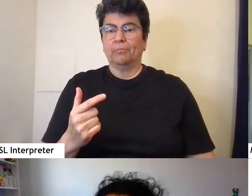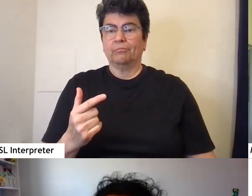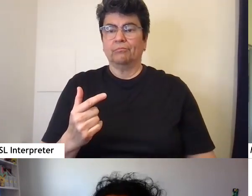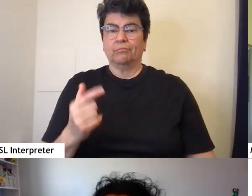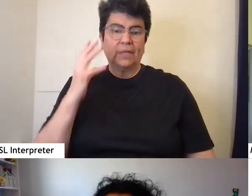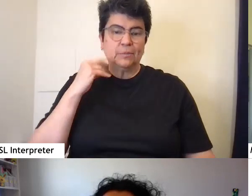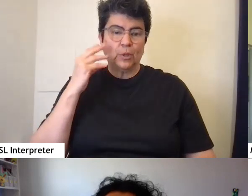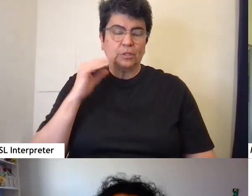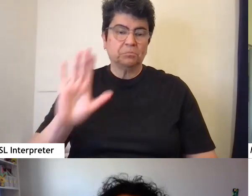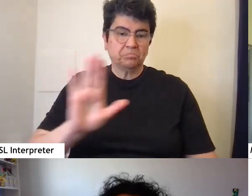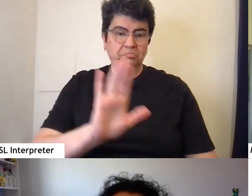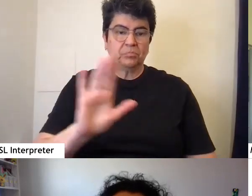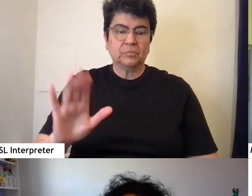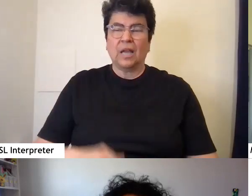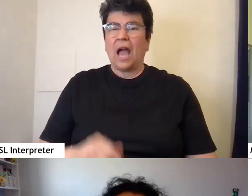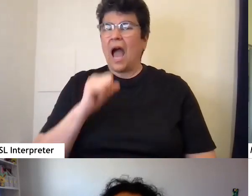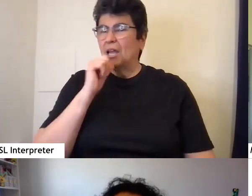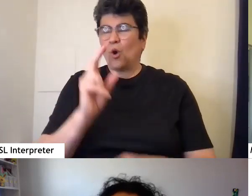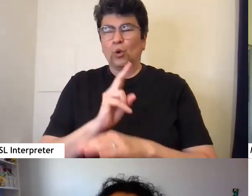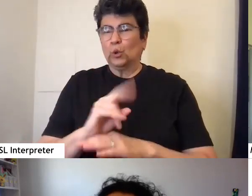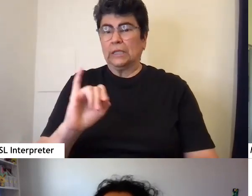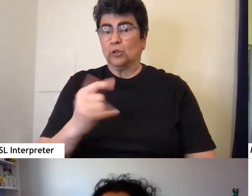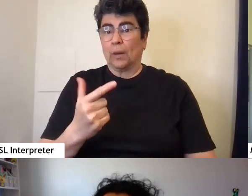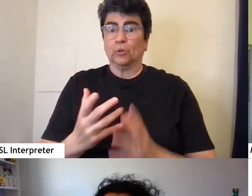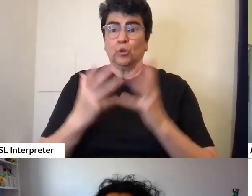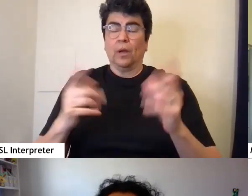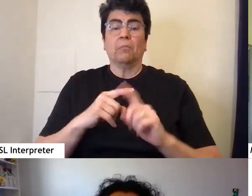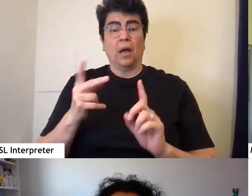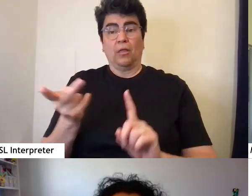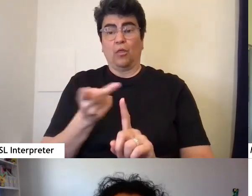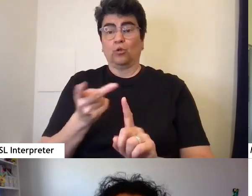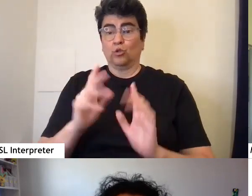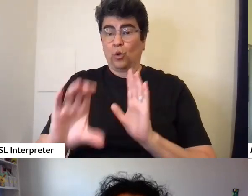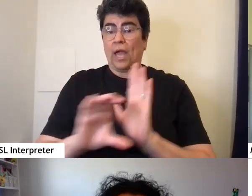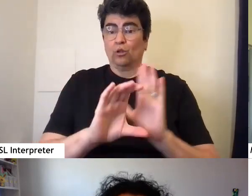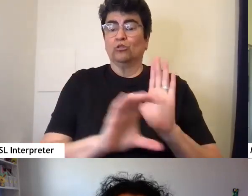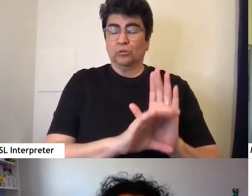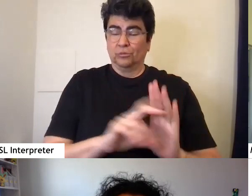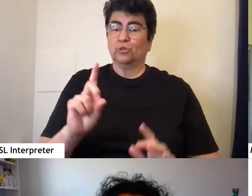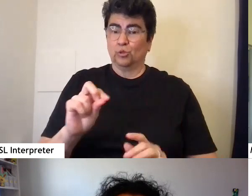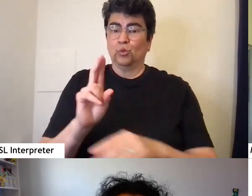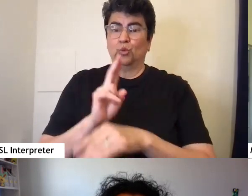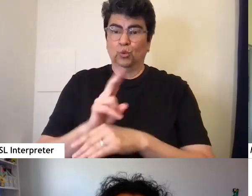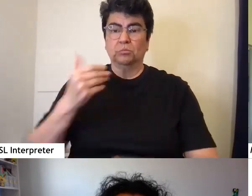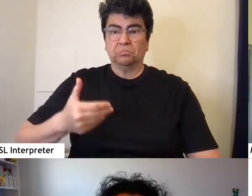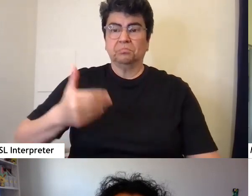experience. I don't use Instagram too much, but these are characters who do. And